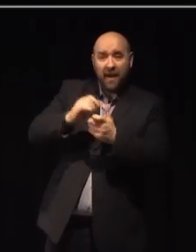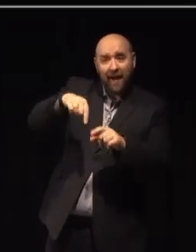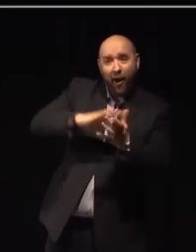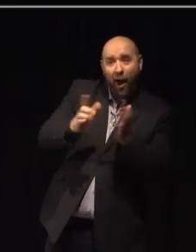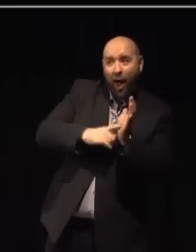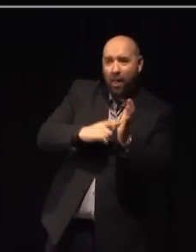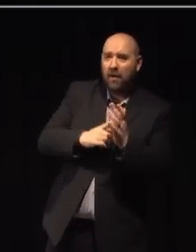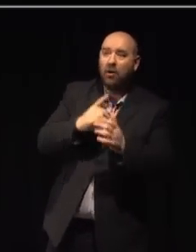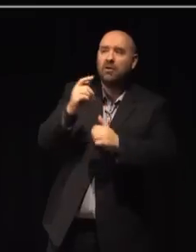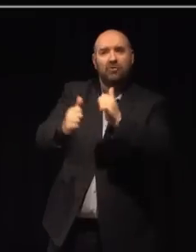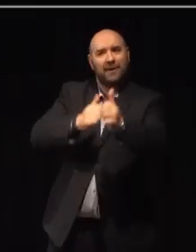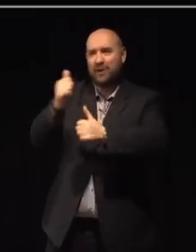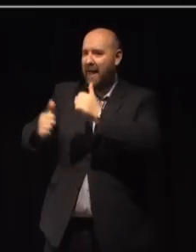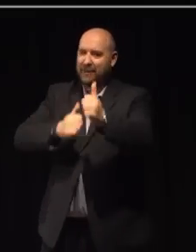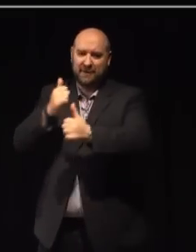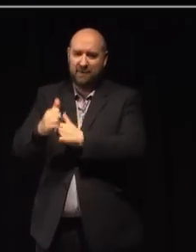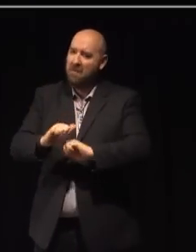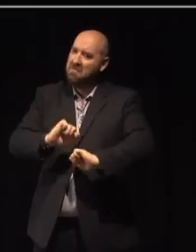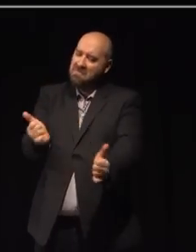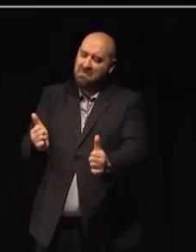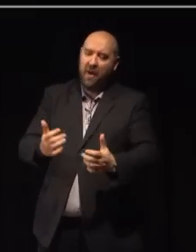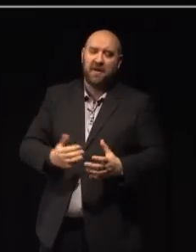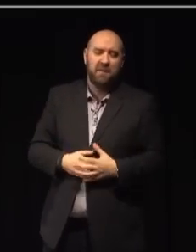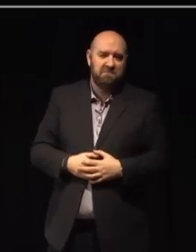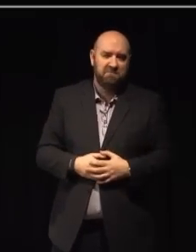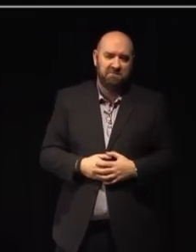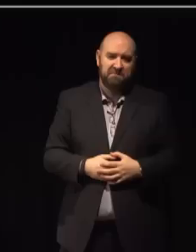It's been quite a journey. APPLAUSE